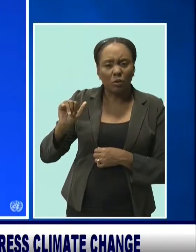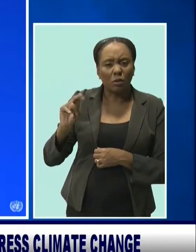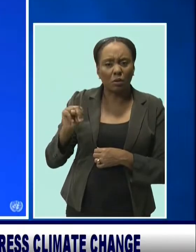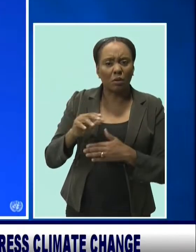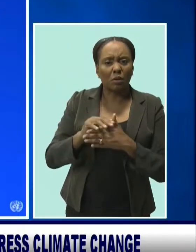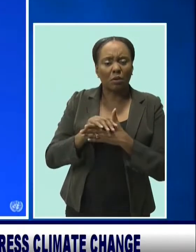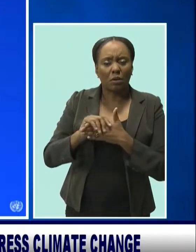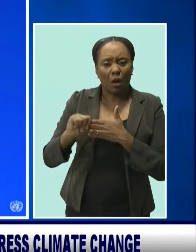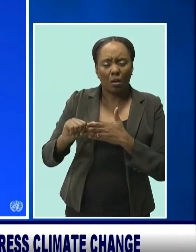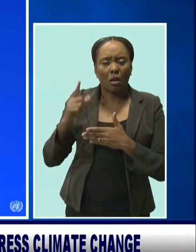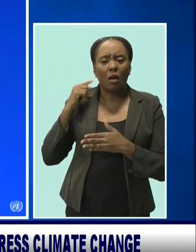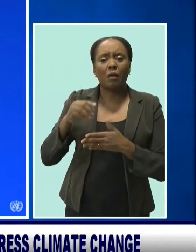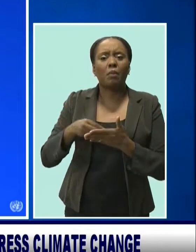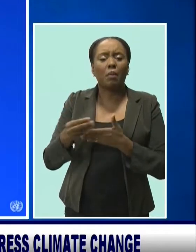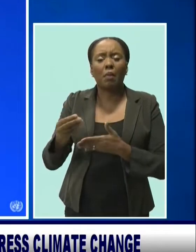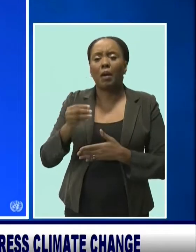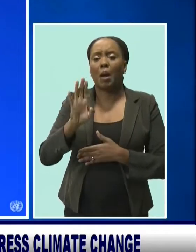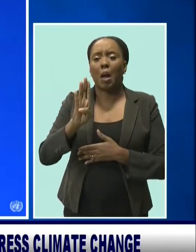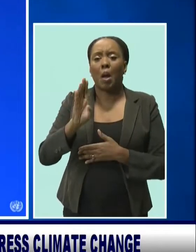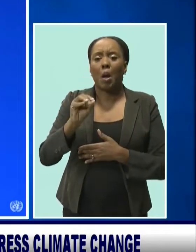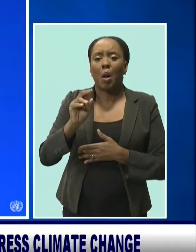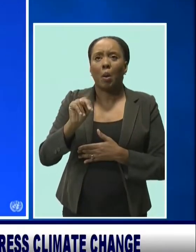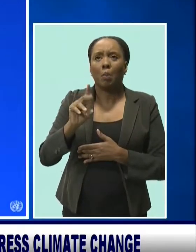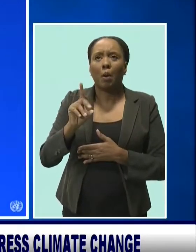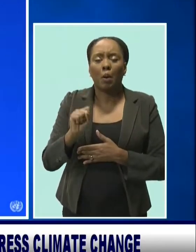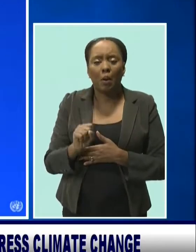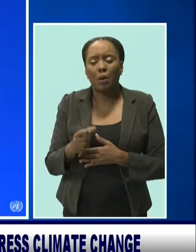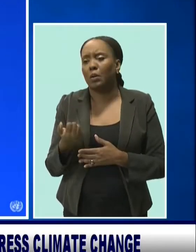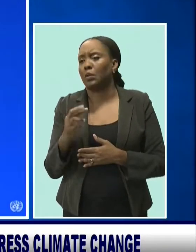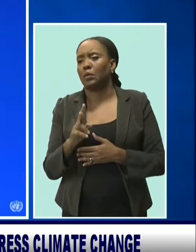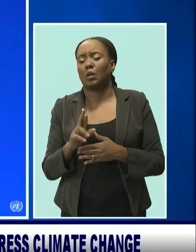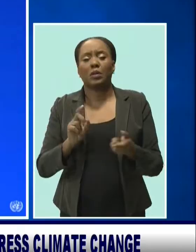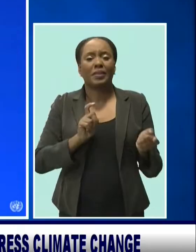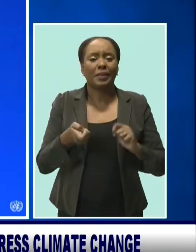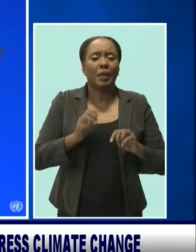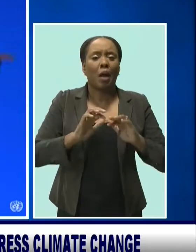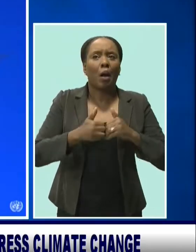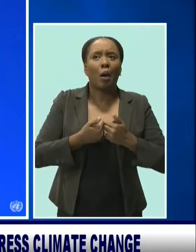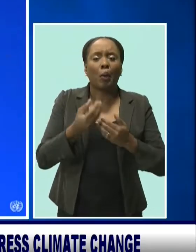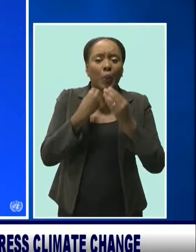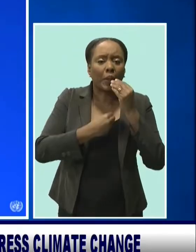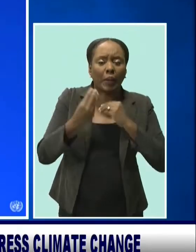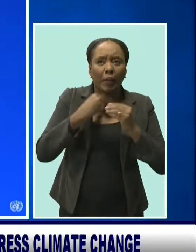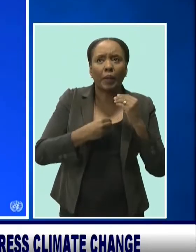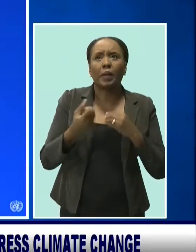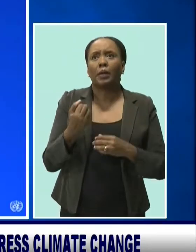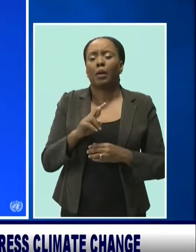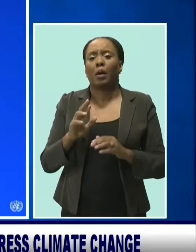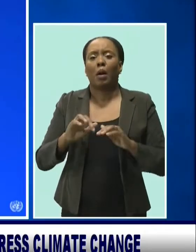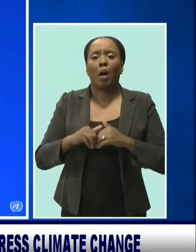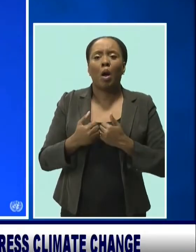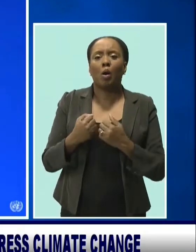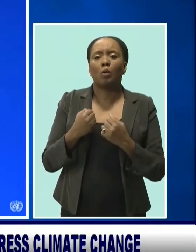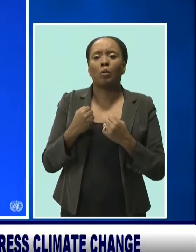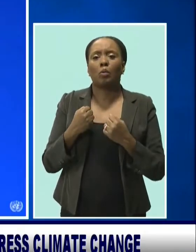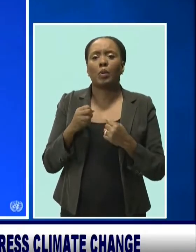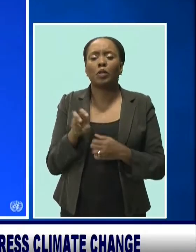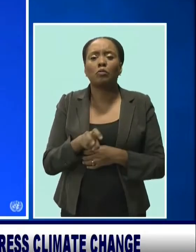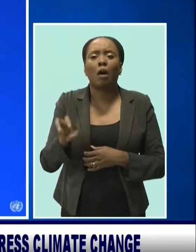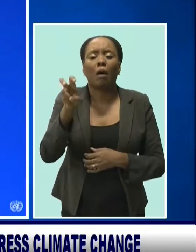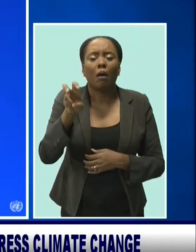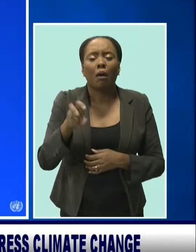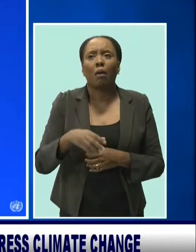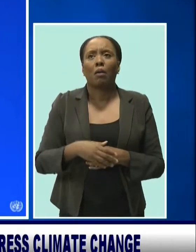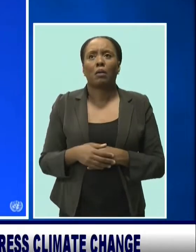energy transition, or the transition of how we eat, or how we move ourselves in transport, we would now today